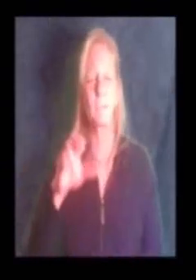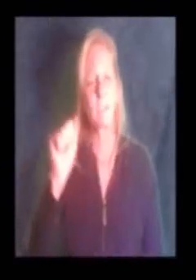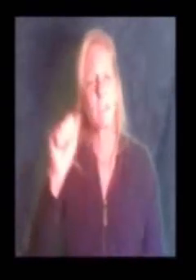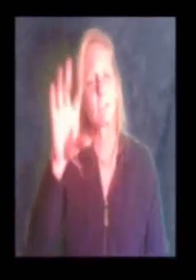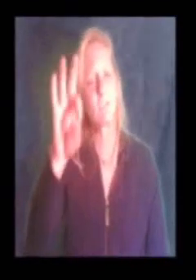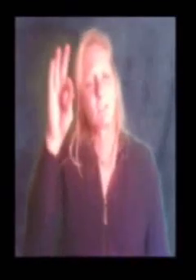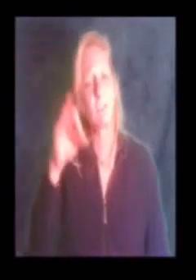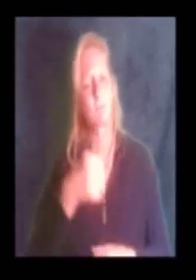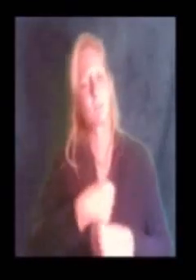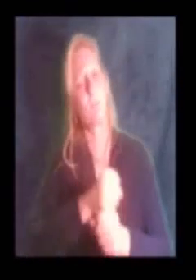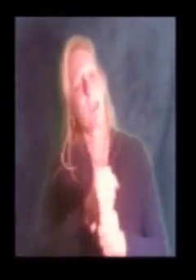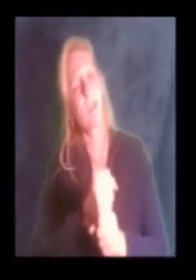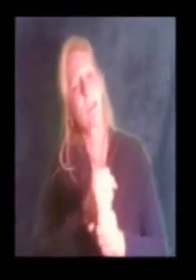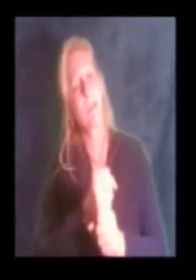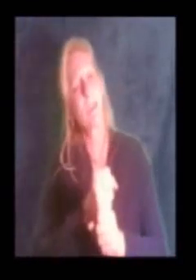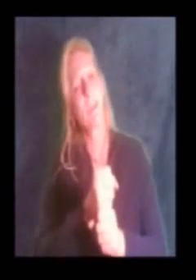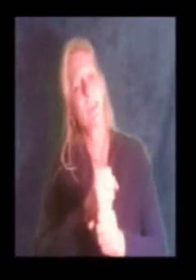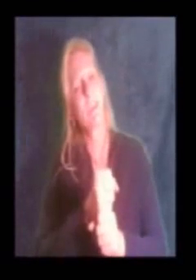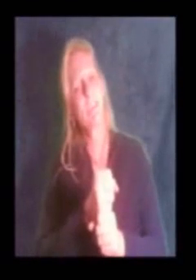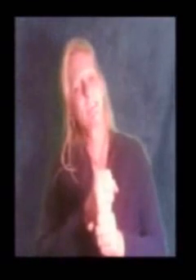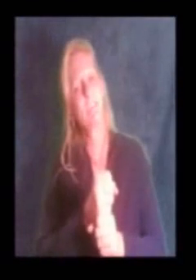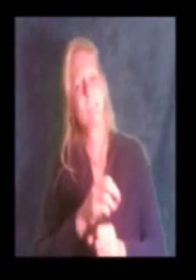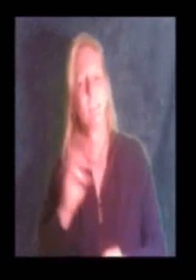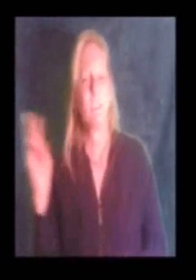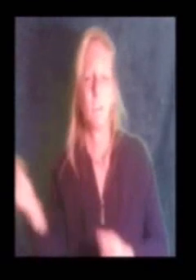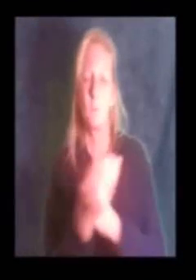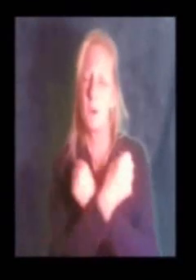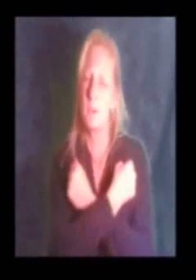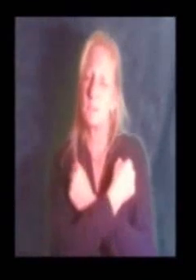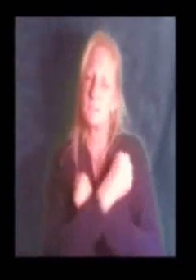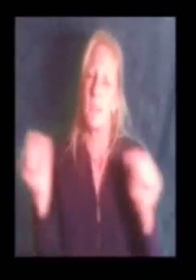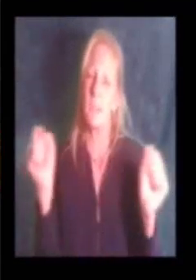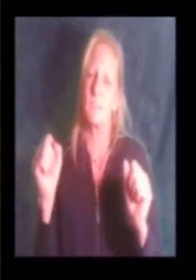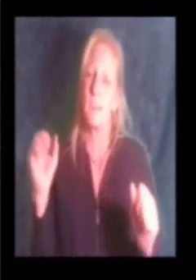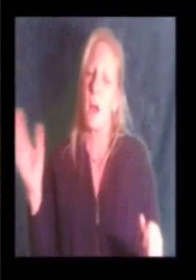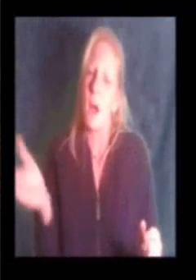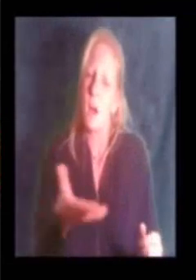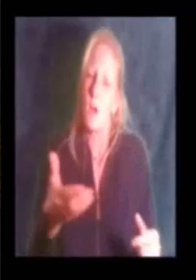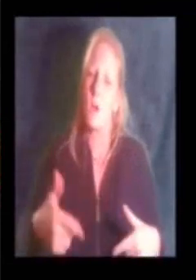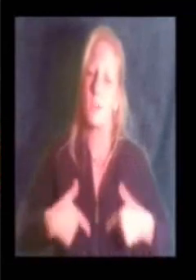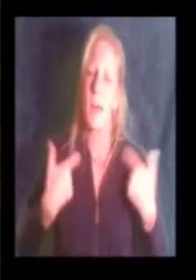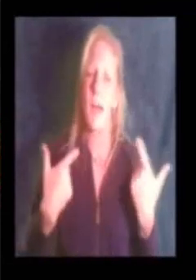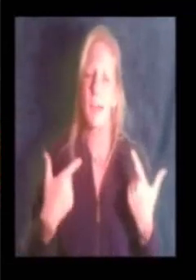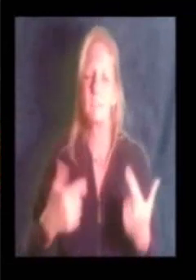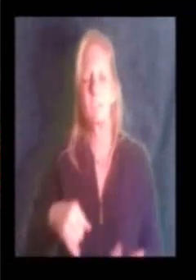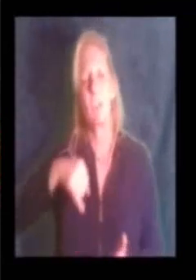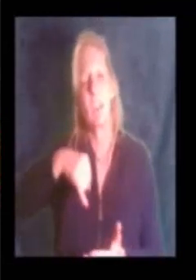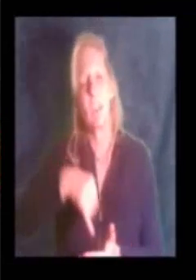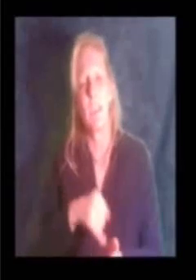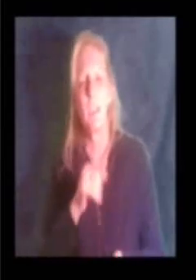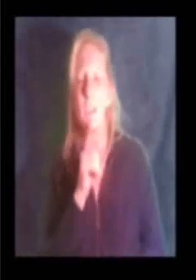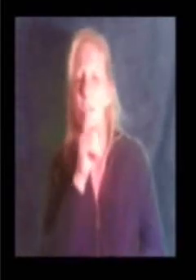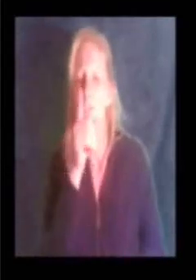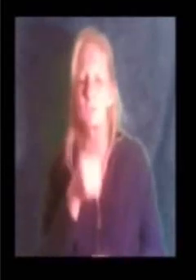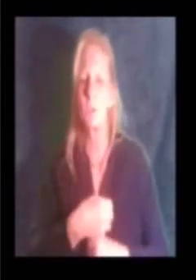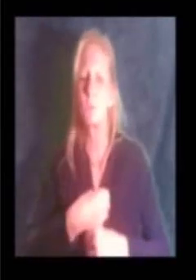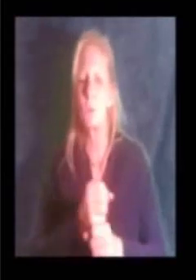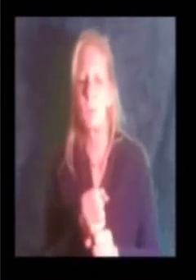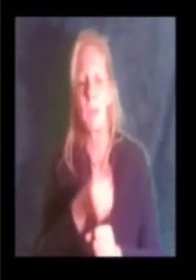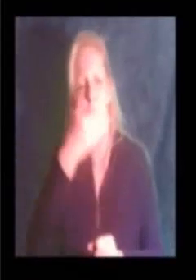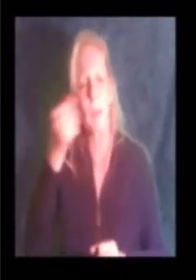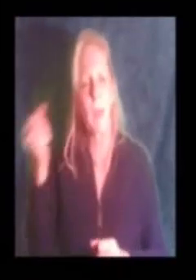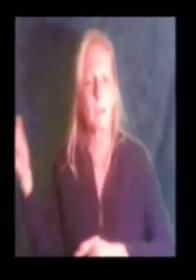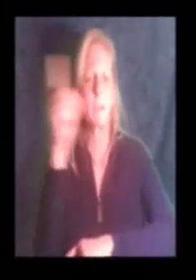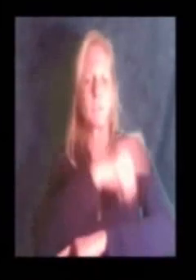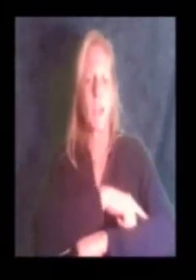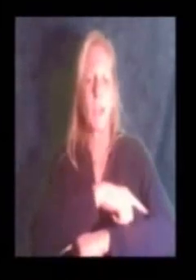There's a choice we're making, we're saving our whole lives It's true